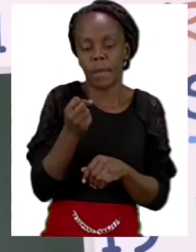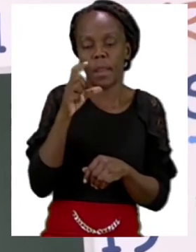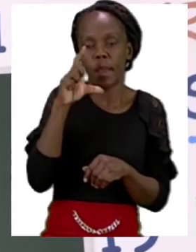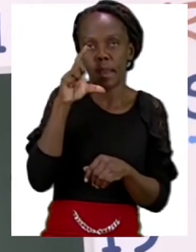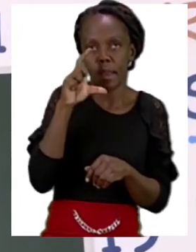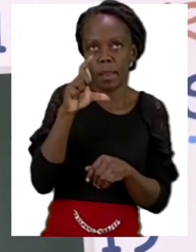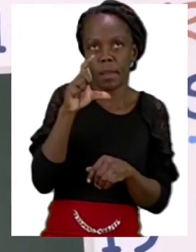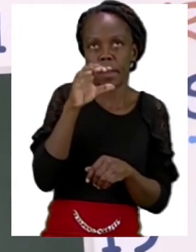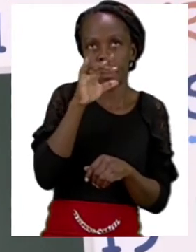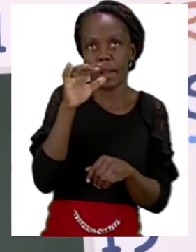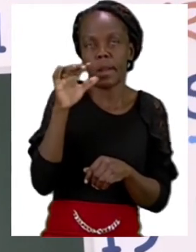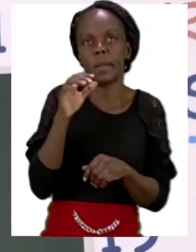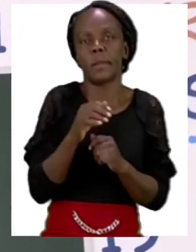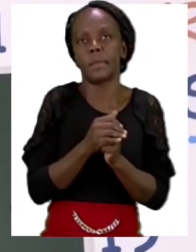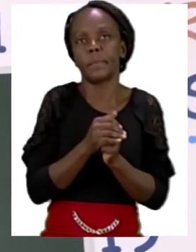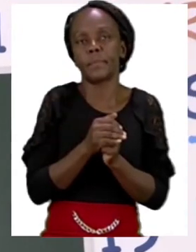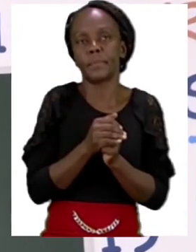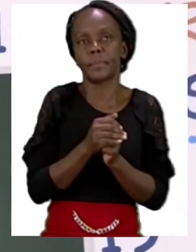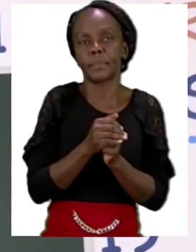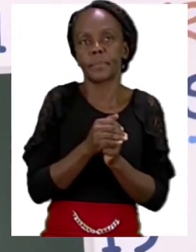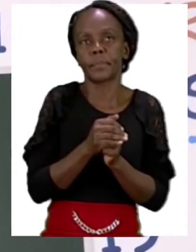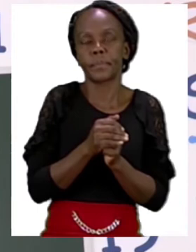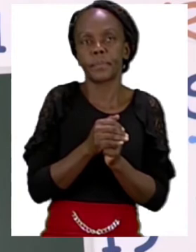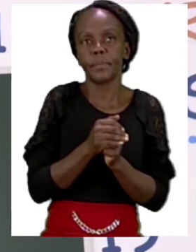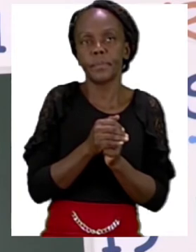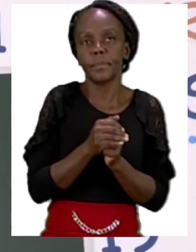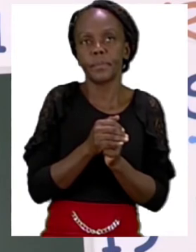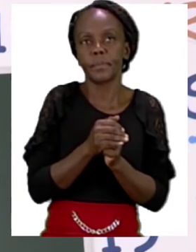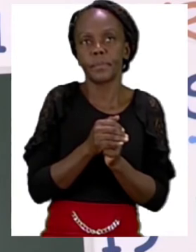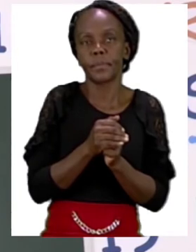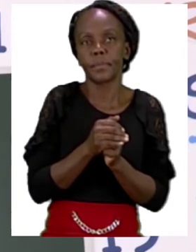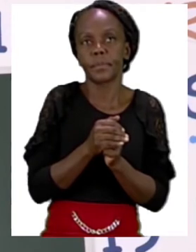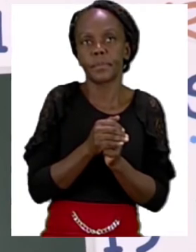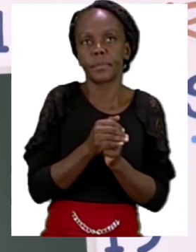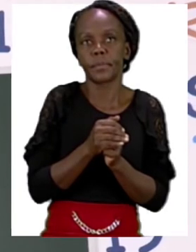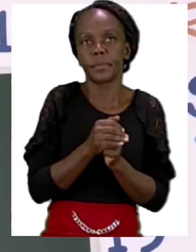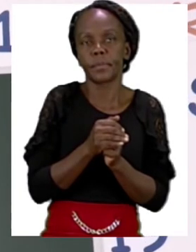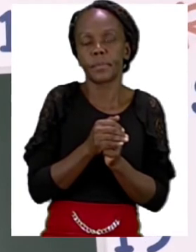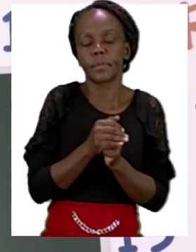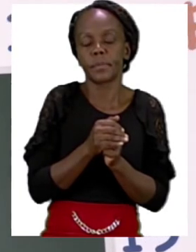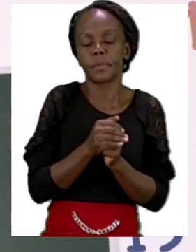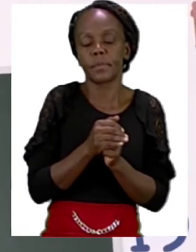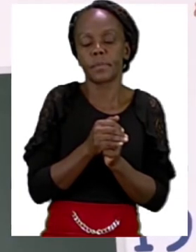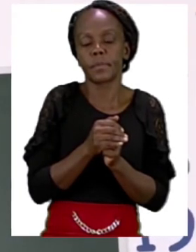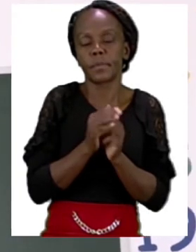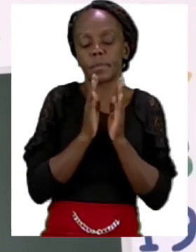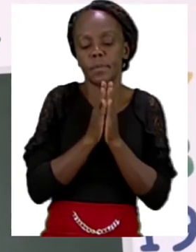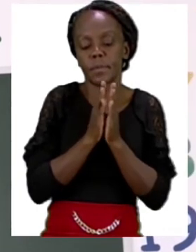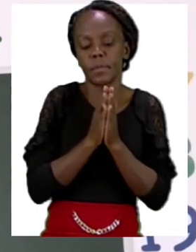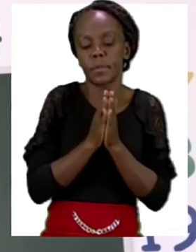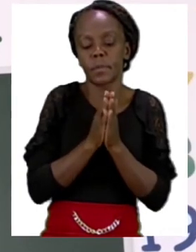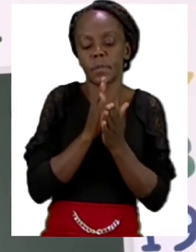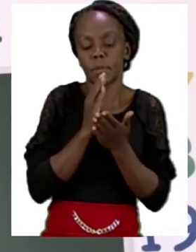Then after that I would like you to please make sure that you use your sight words correctly. The